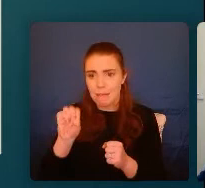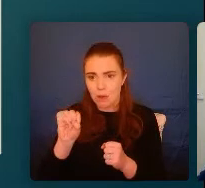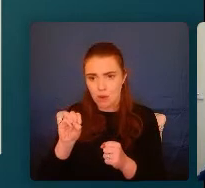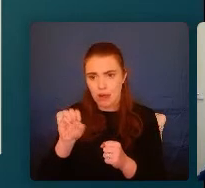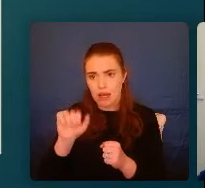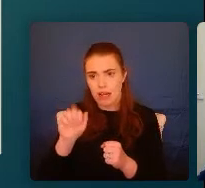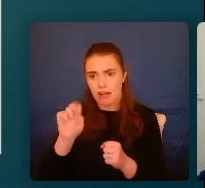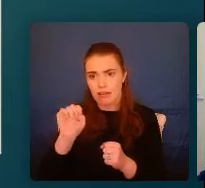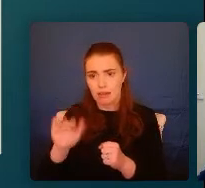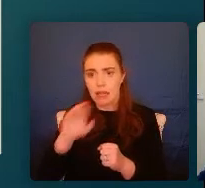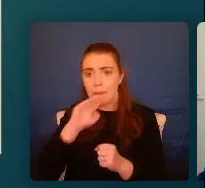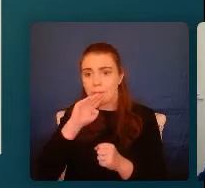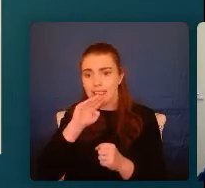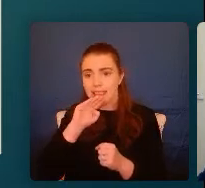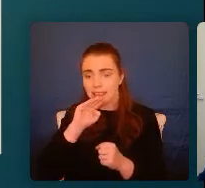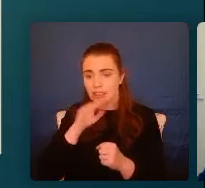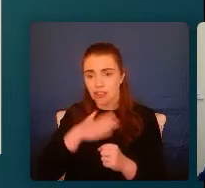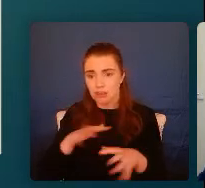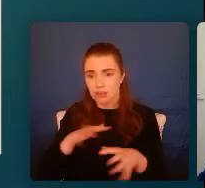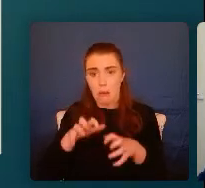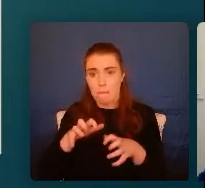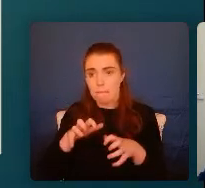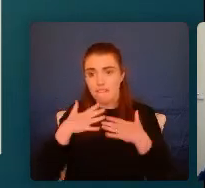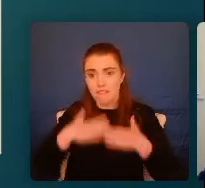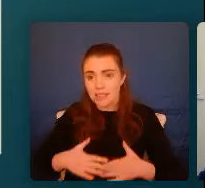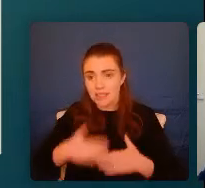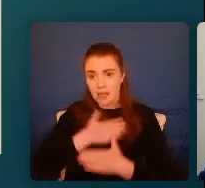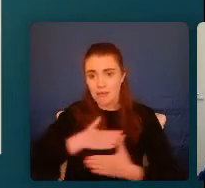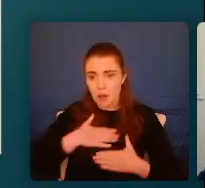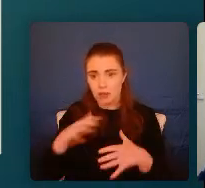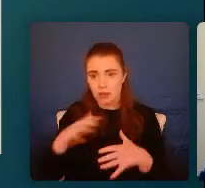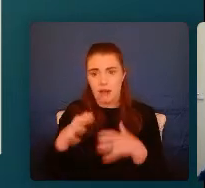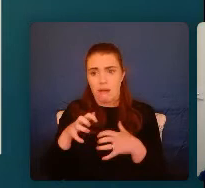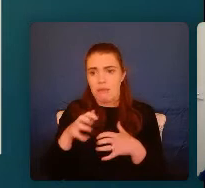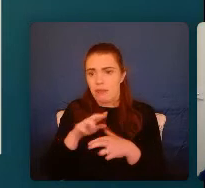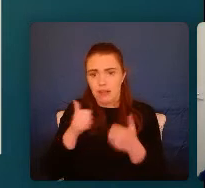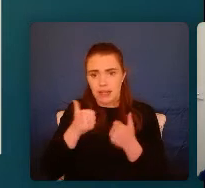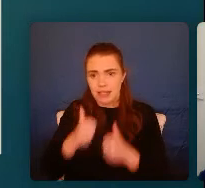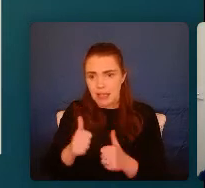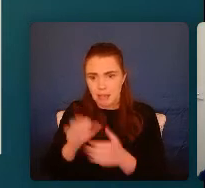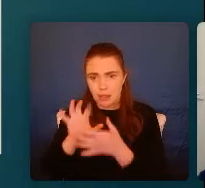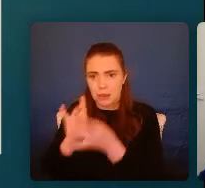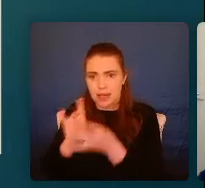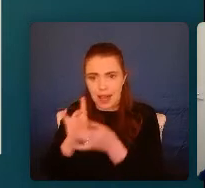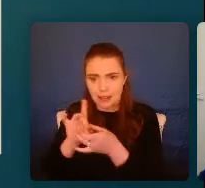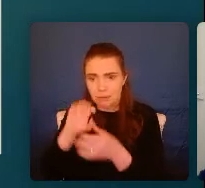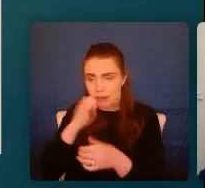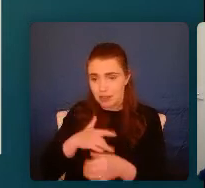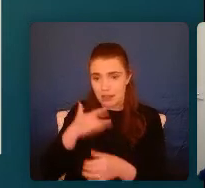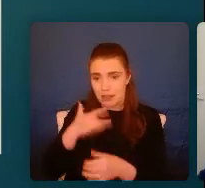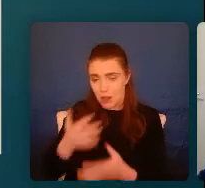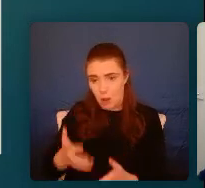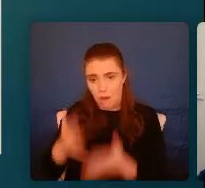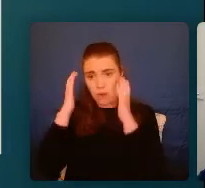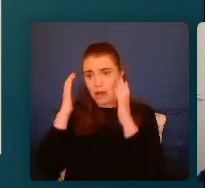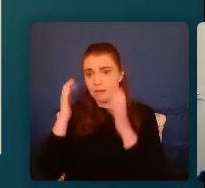they're just physically and emotionally shut off from their emotions. They're not able to connect with them because they feel so overwhelming. And